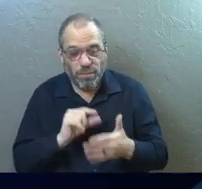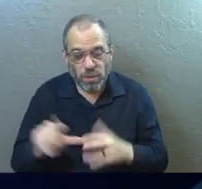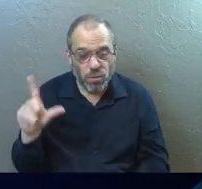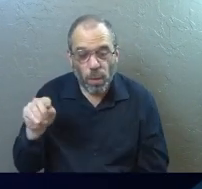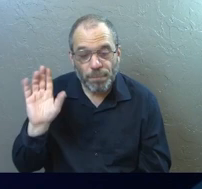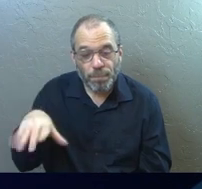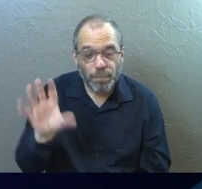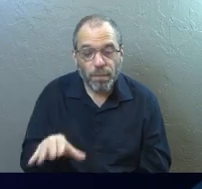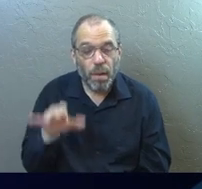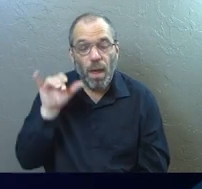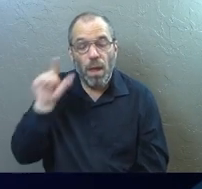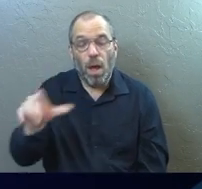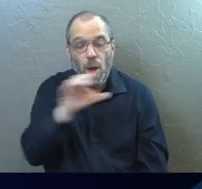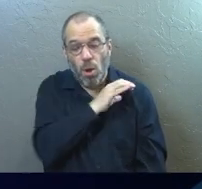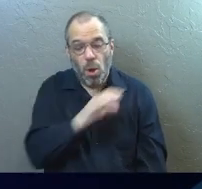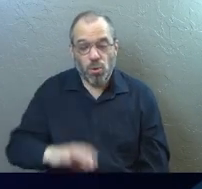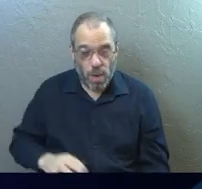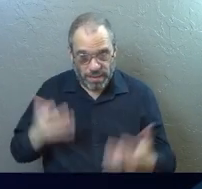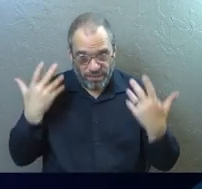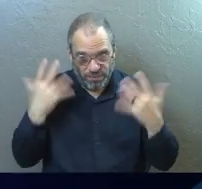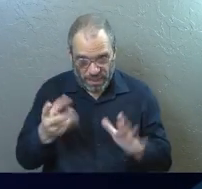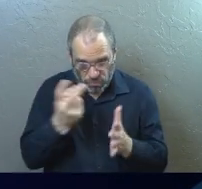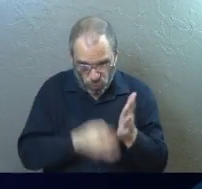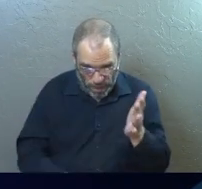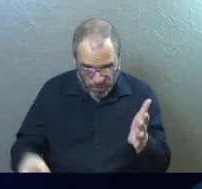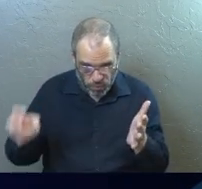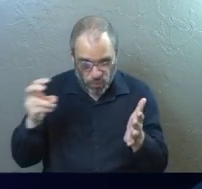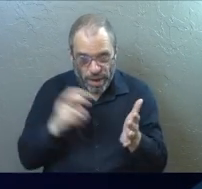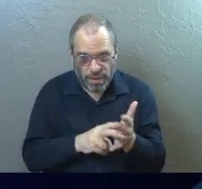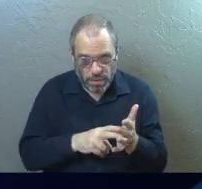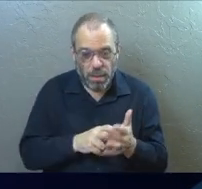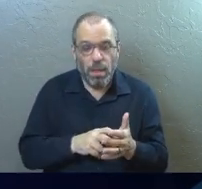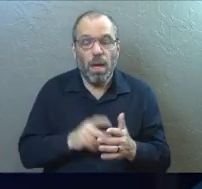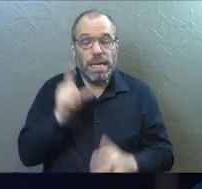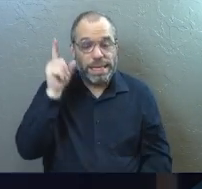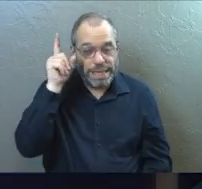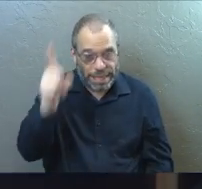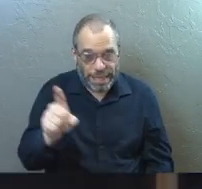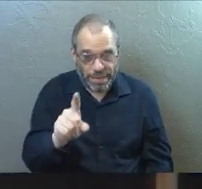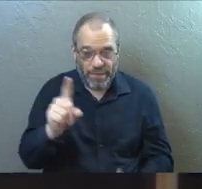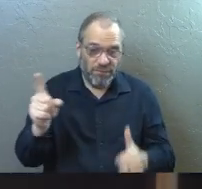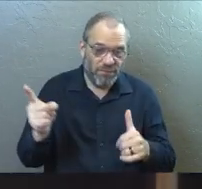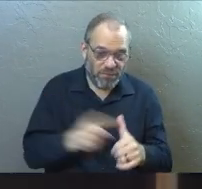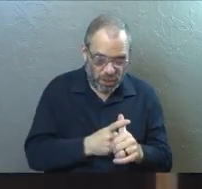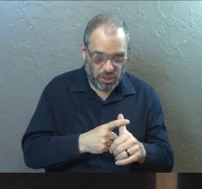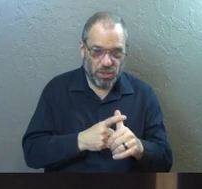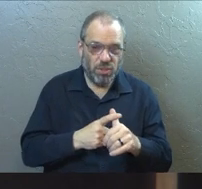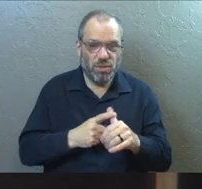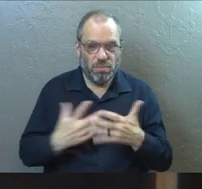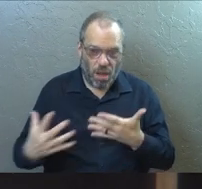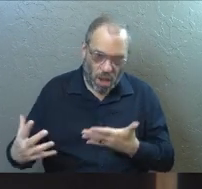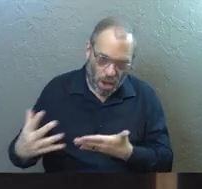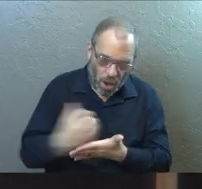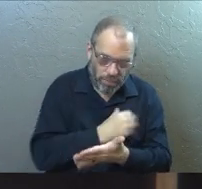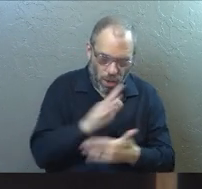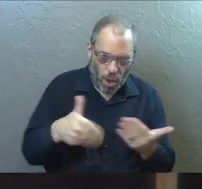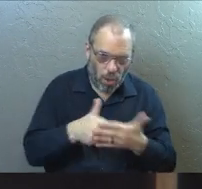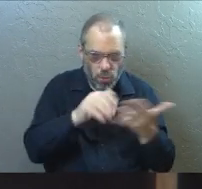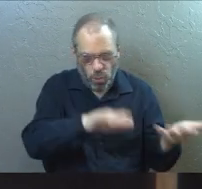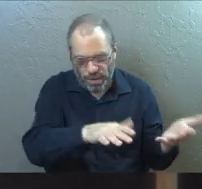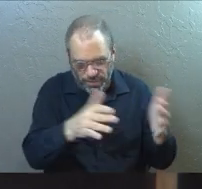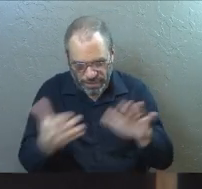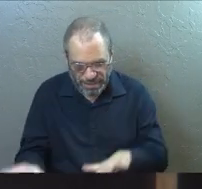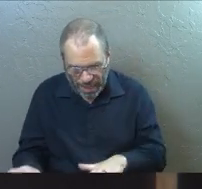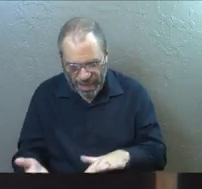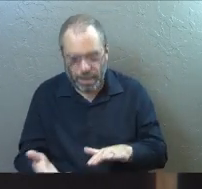verse 20. But in fact, Christ has been raised from the dead, he said. He is the first of a great harvest of all who have died.